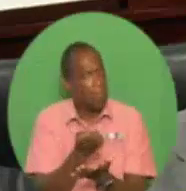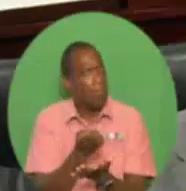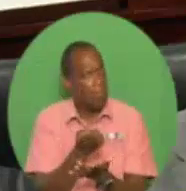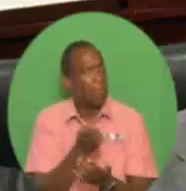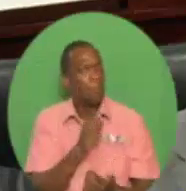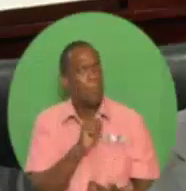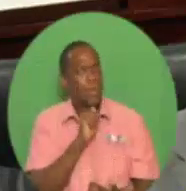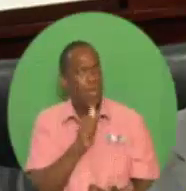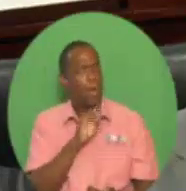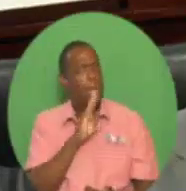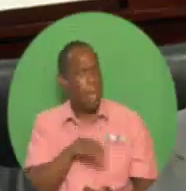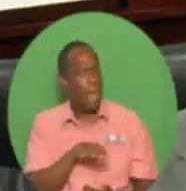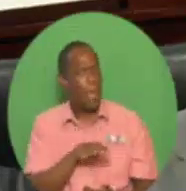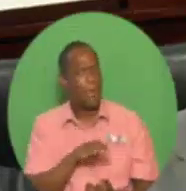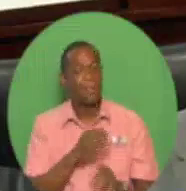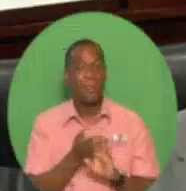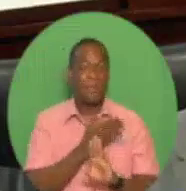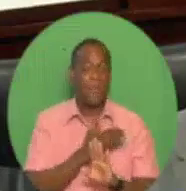abyss.